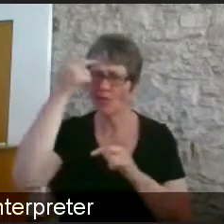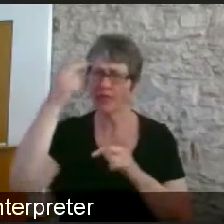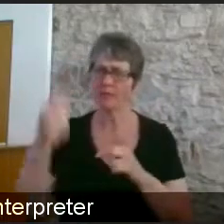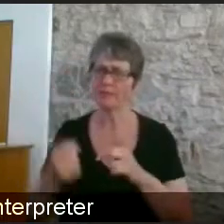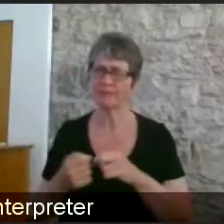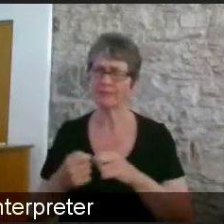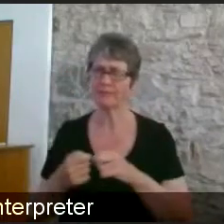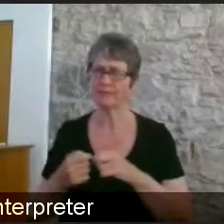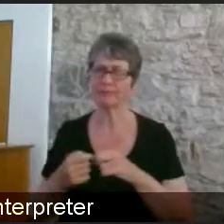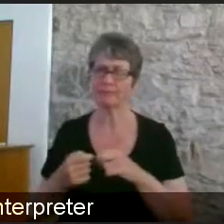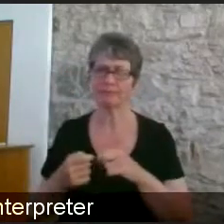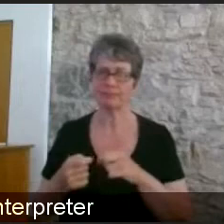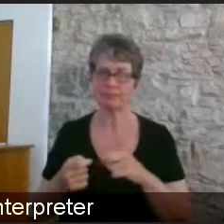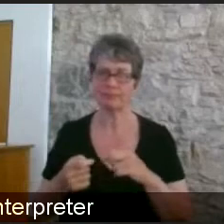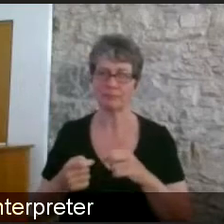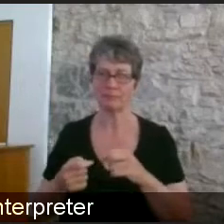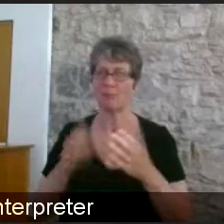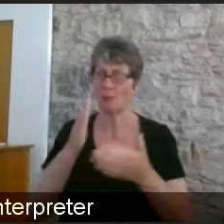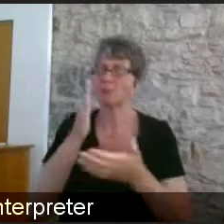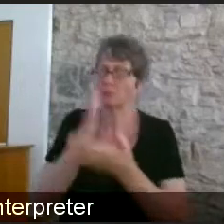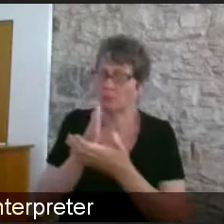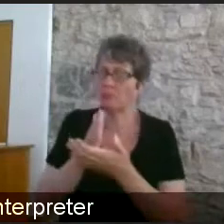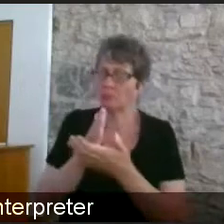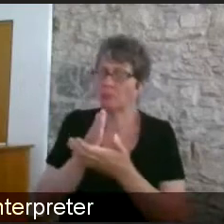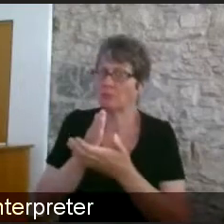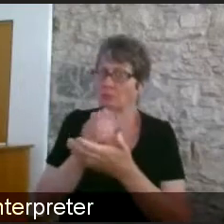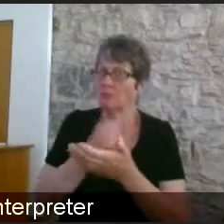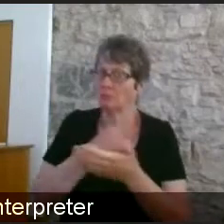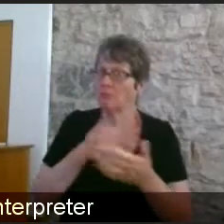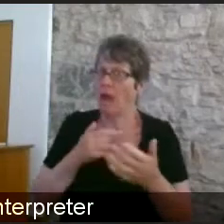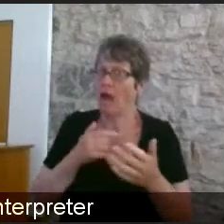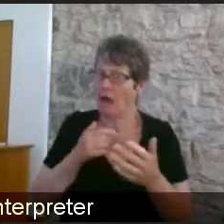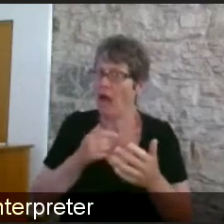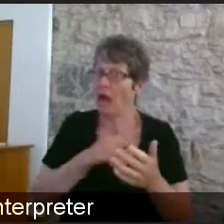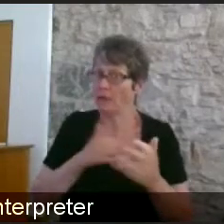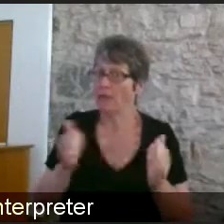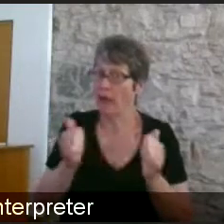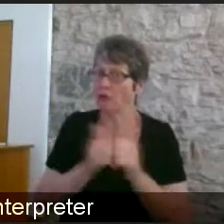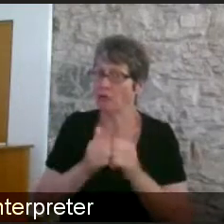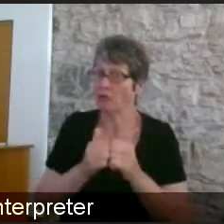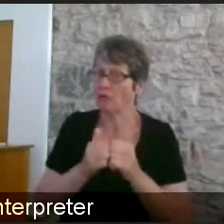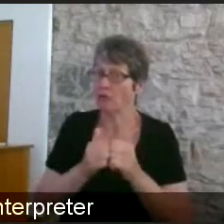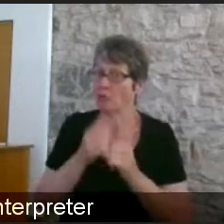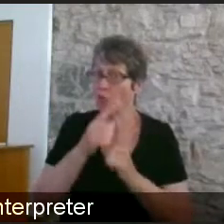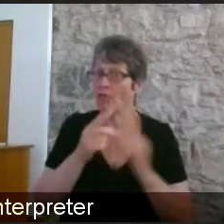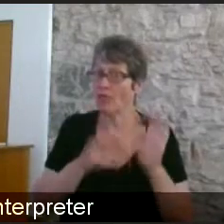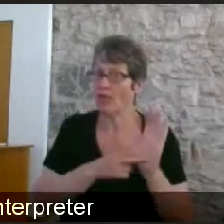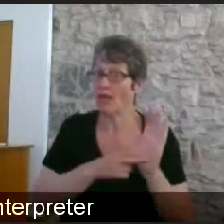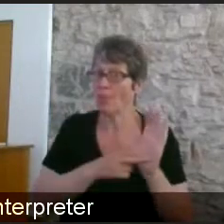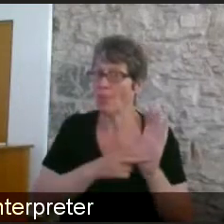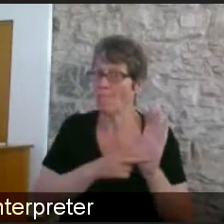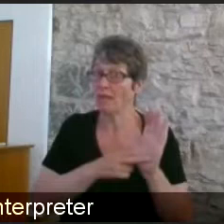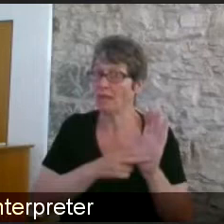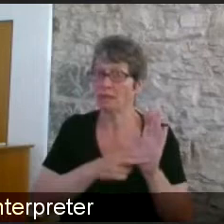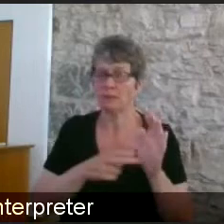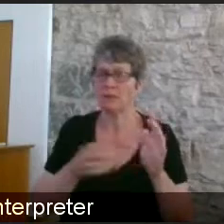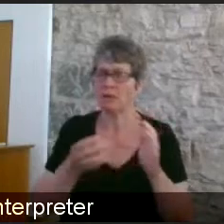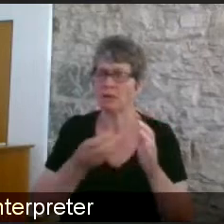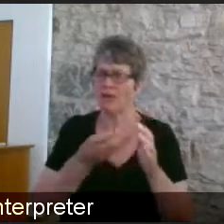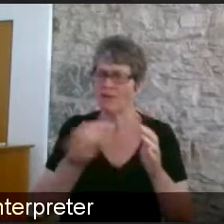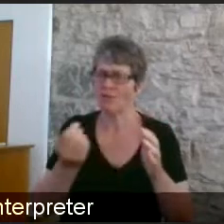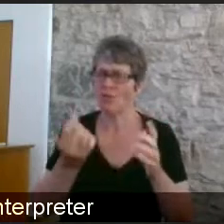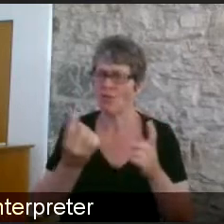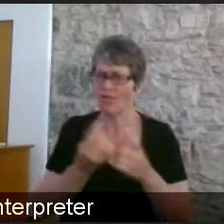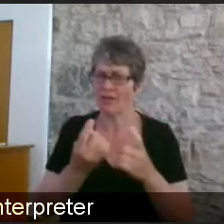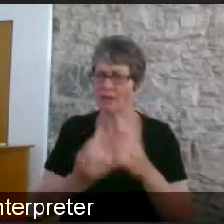picking up the same issues definitely picking up the same issues as as naomi and i would say there's a few things that would really help i mean